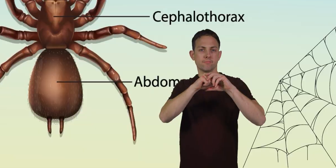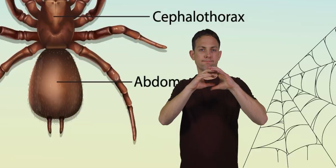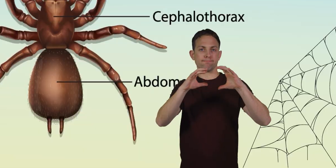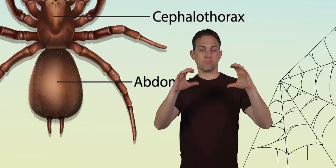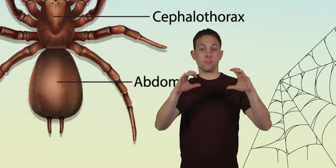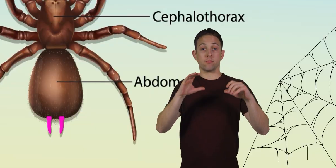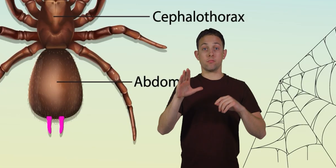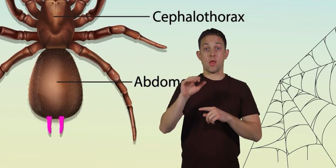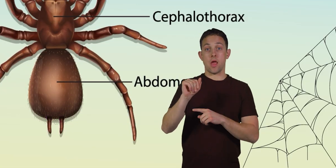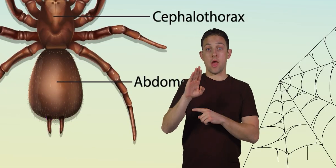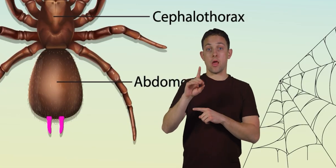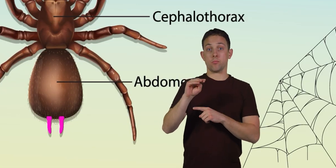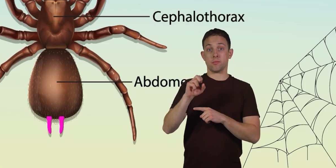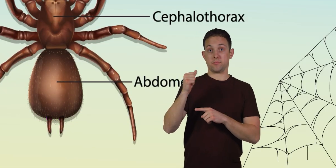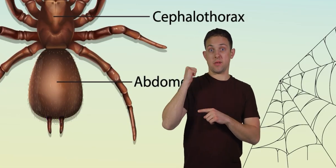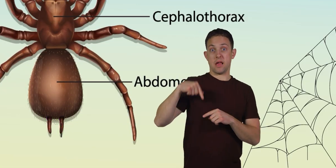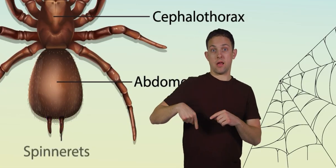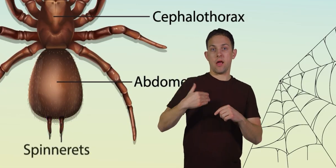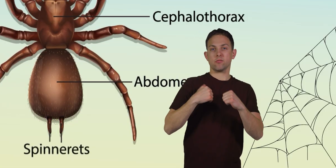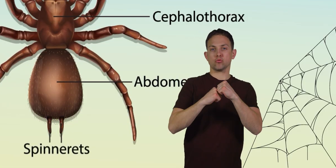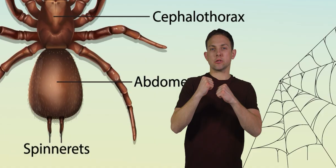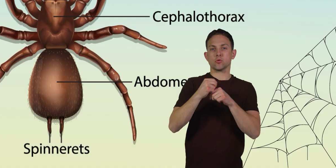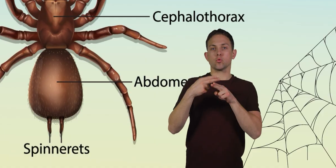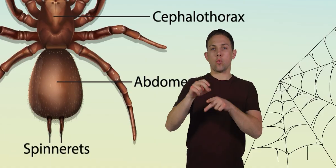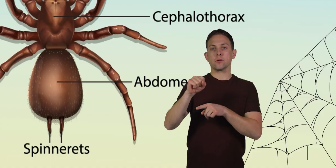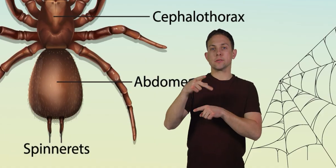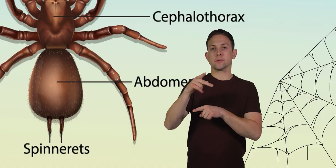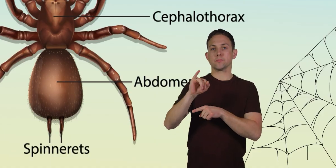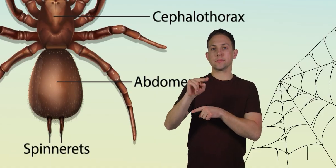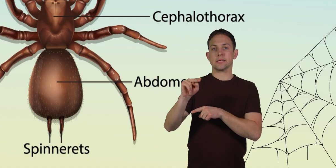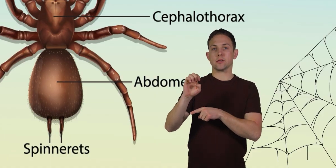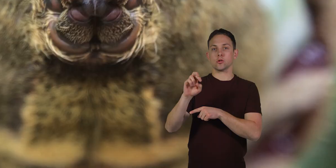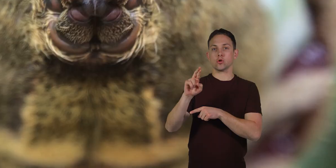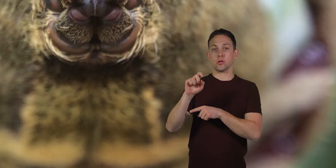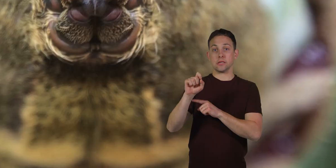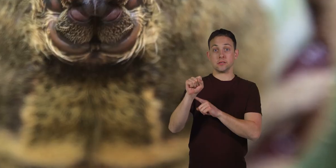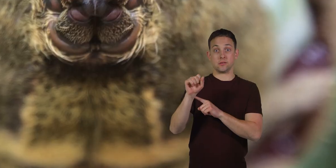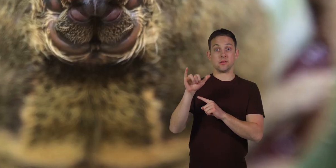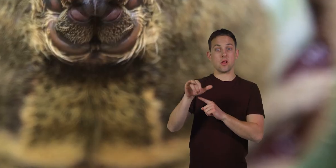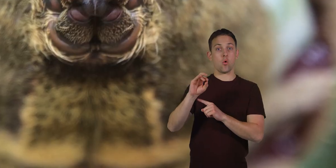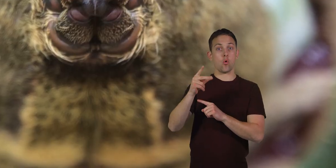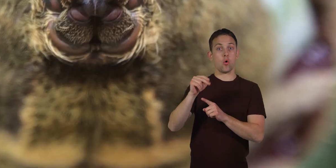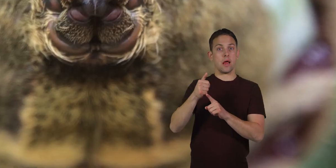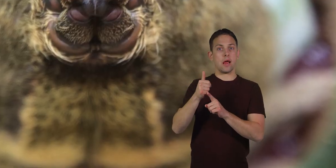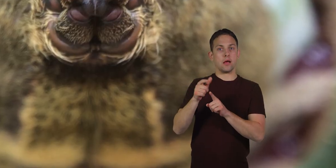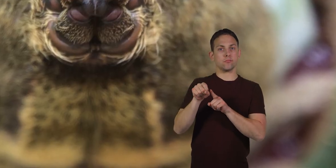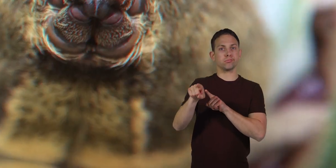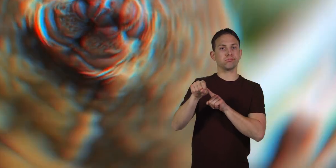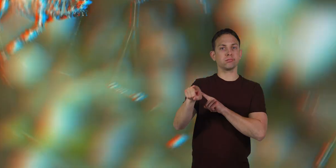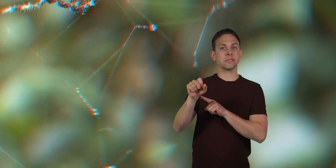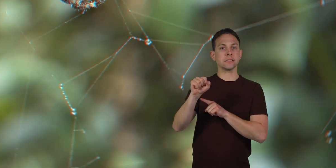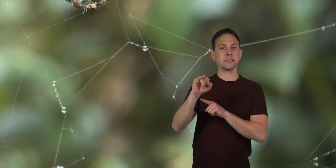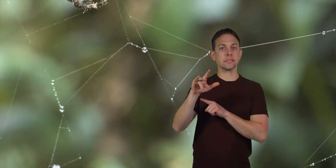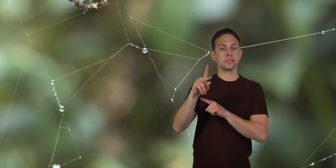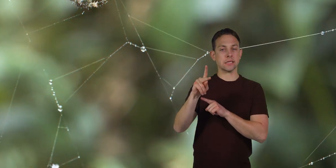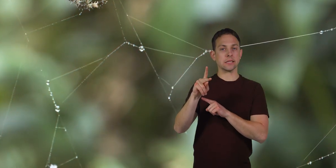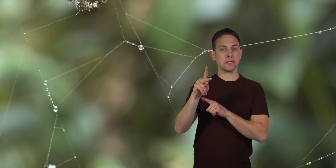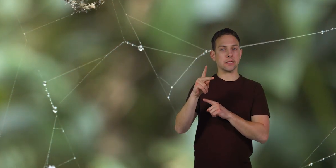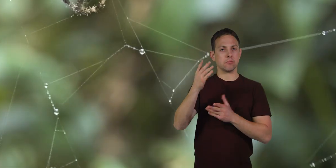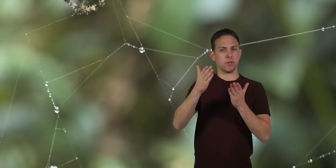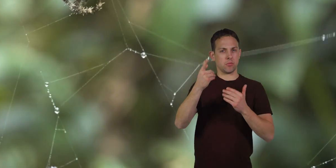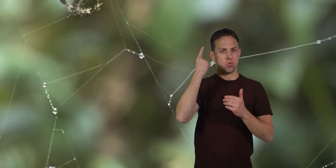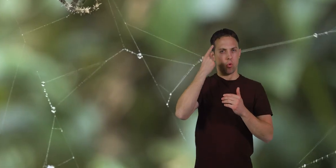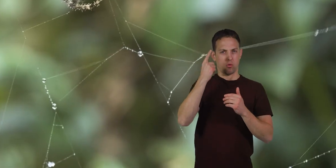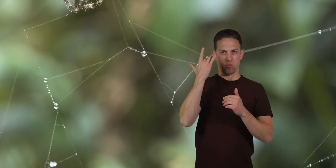On their abdomens, spiders have structures called spinnerets, which are organs that spin silk. Have you ever